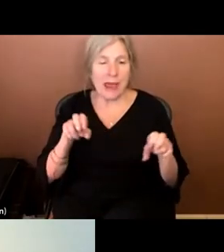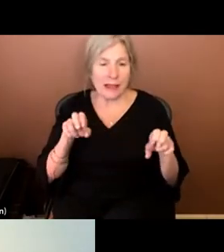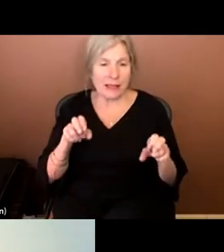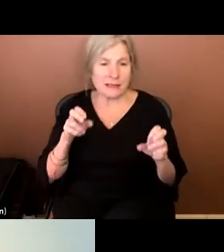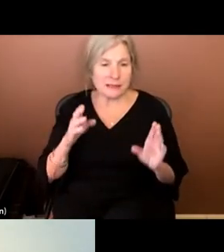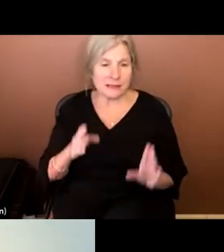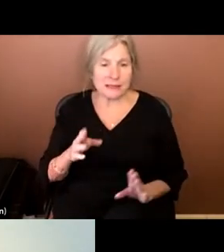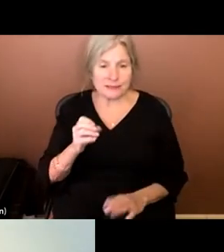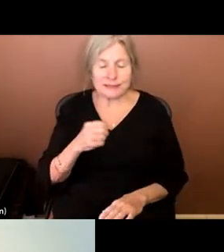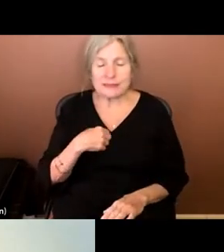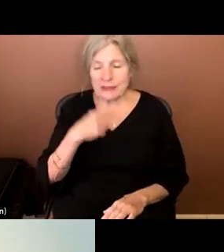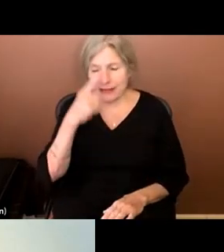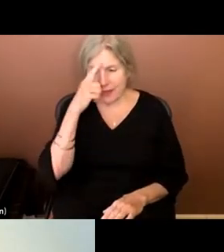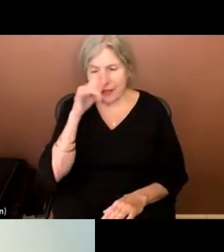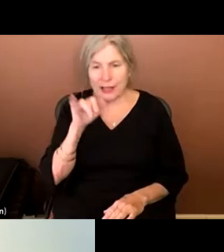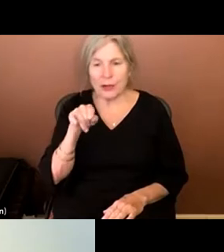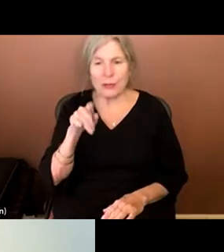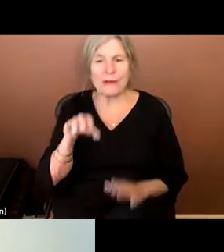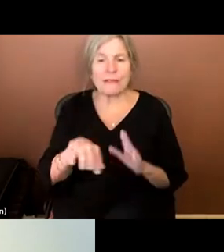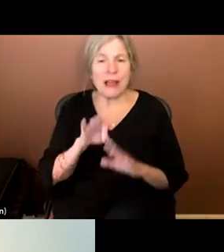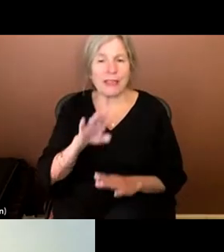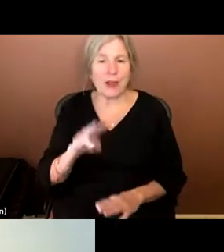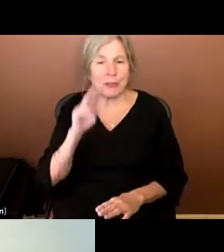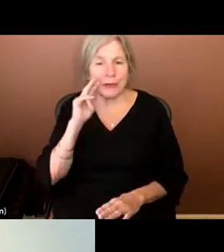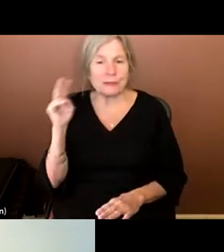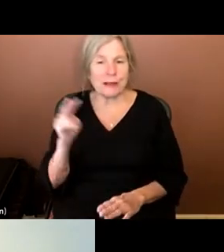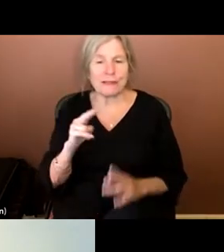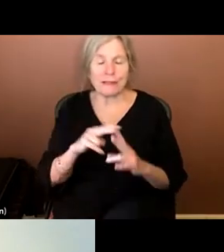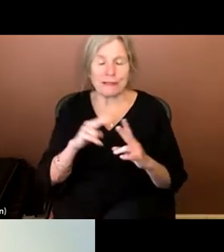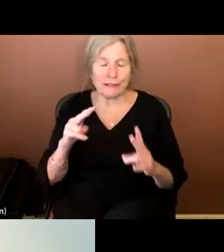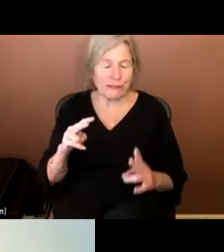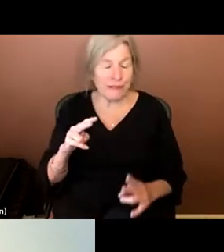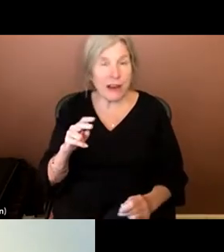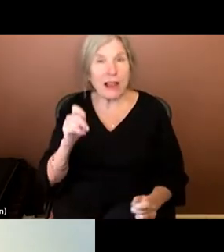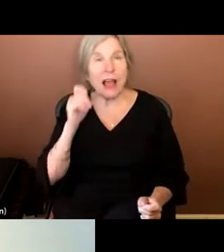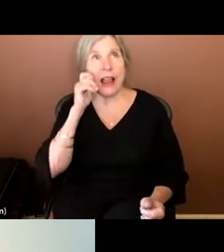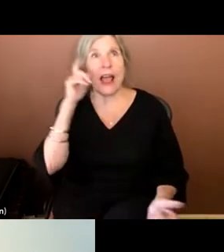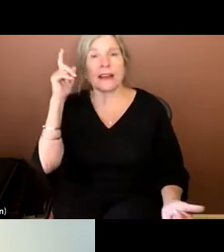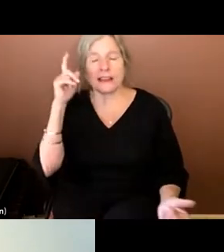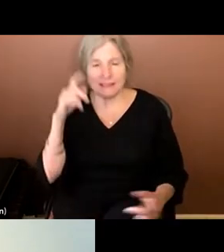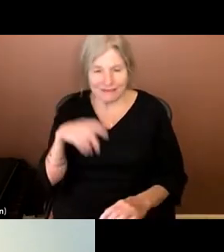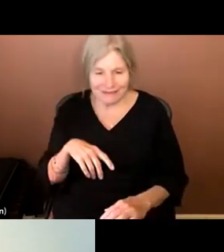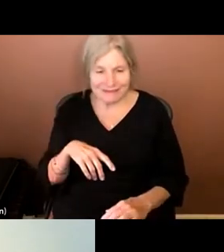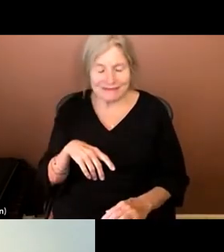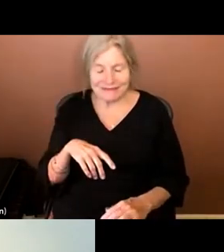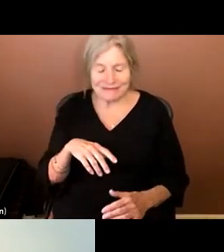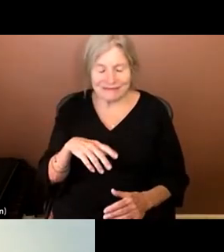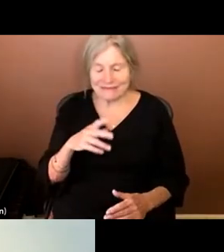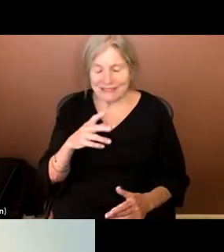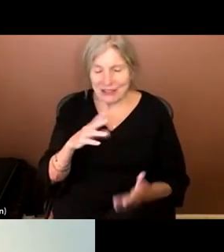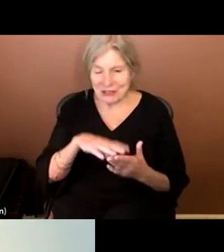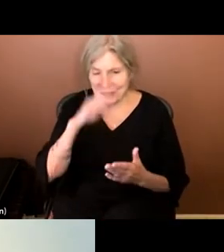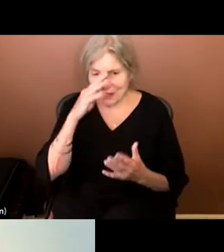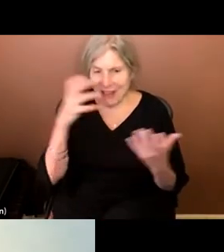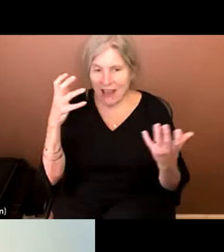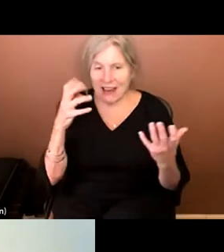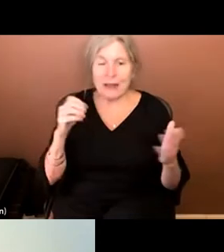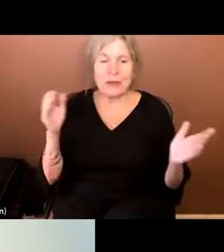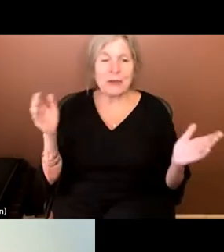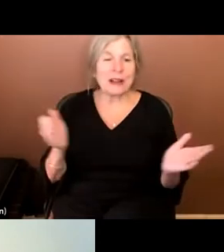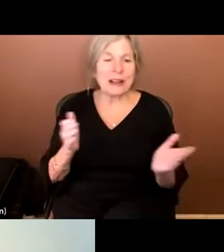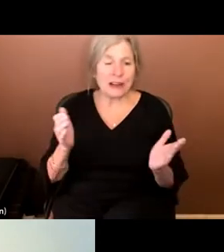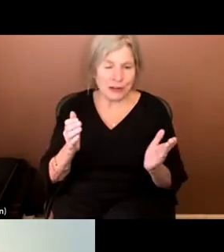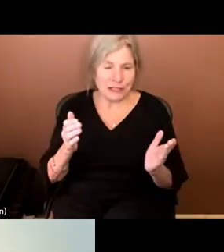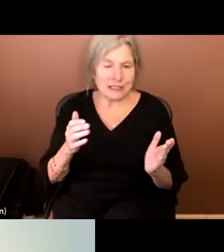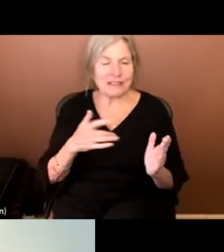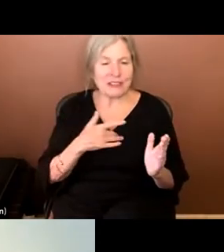that you, like I, will find their perspectives very enlightening, hopefully very encouraging with respect to what we